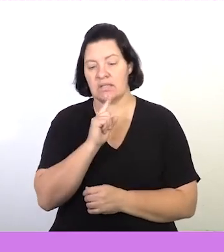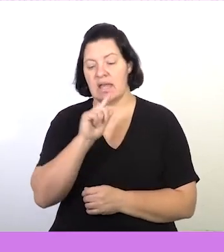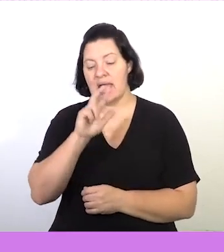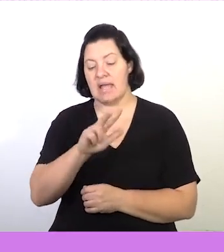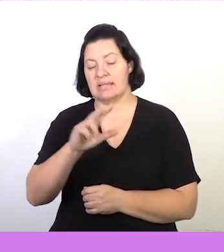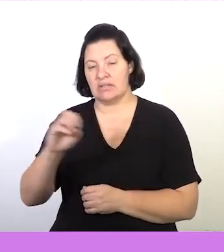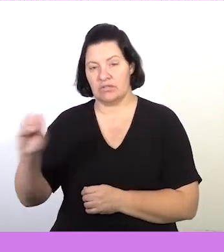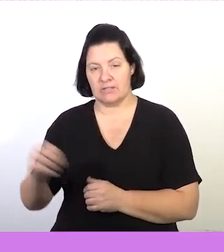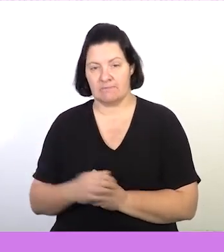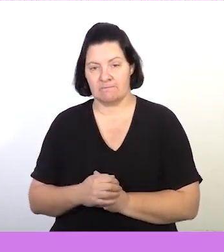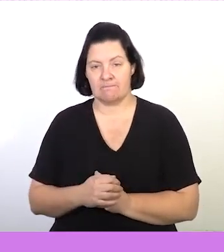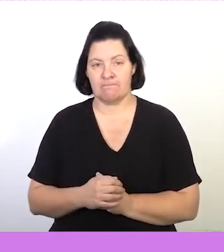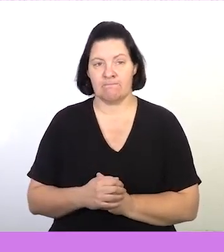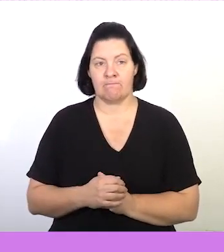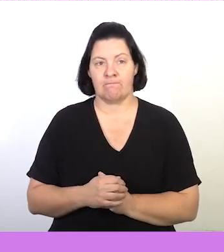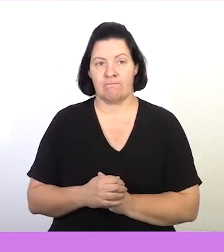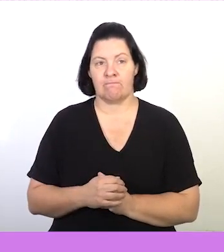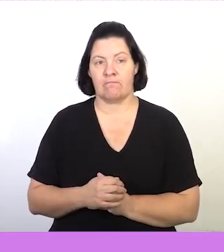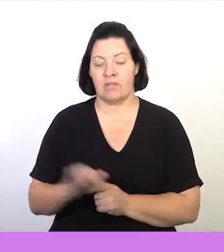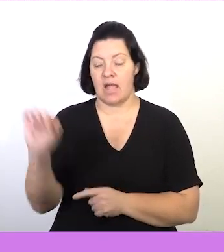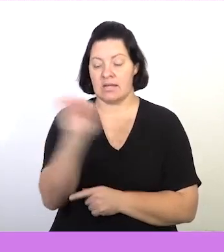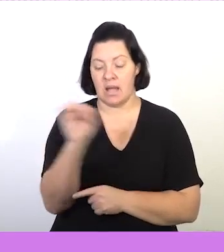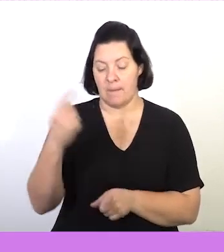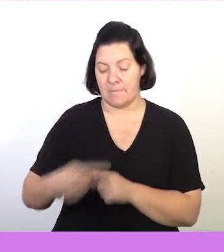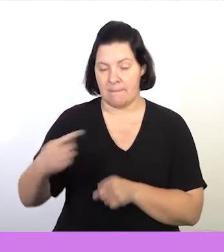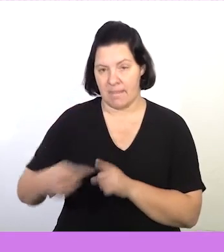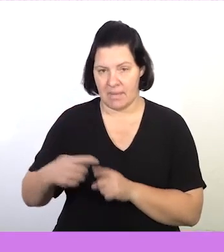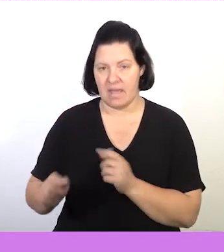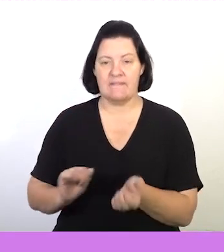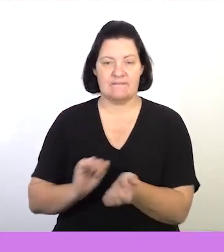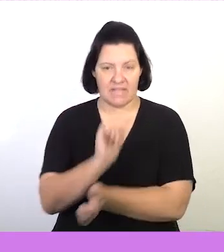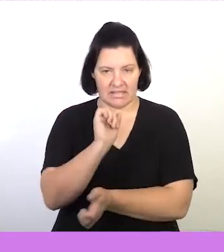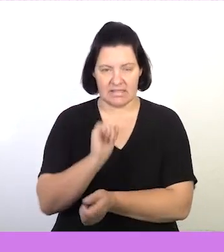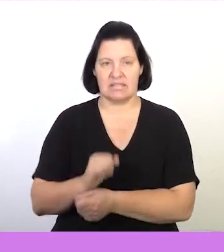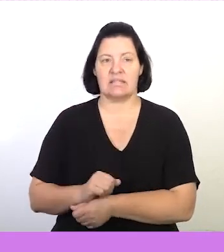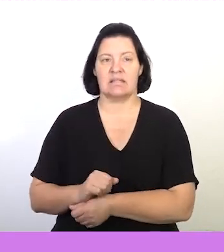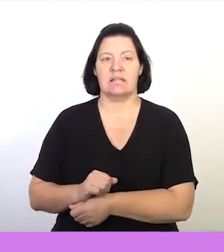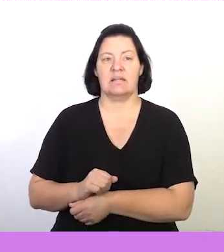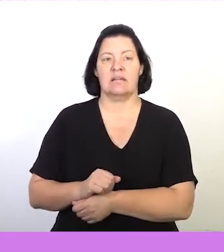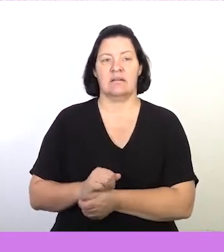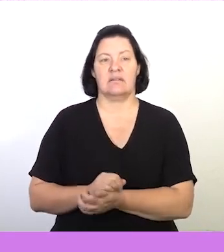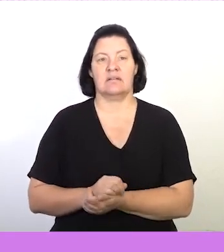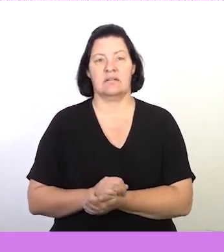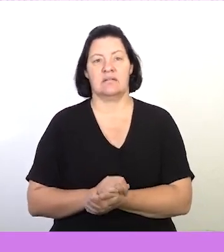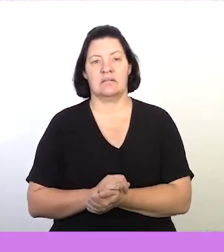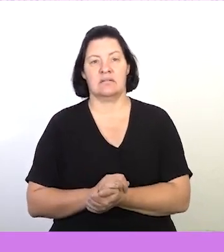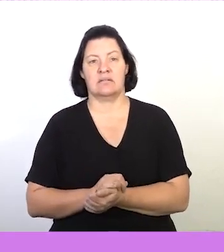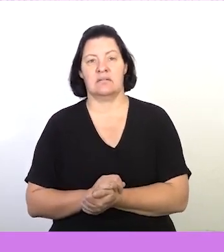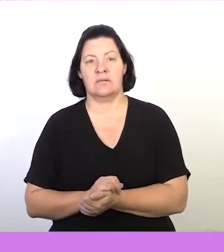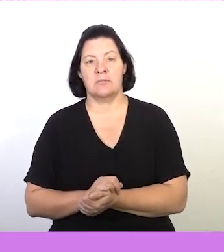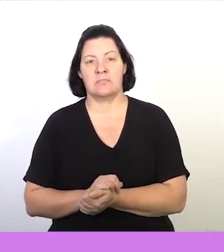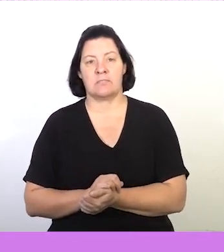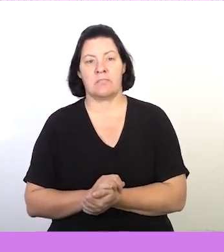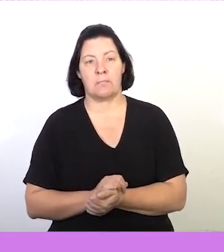,800 rand. We have our car repayment. So that's the installment. The